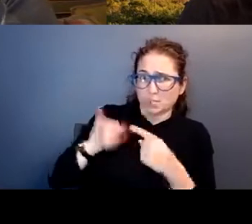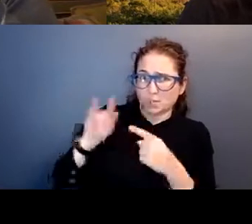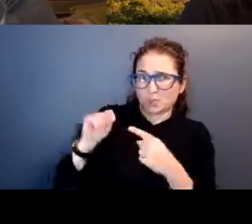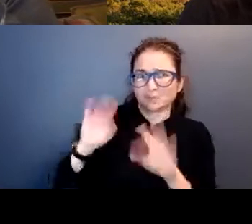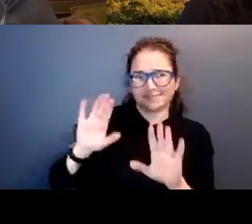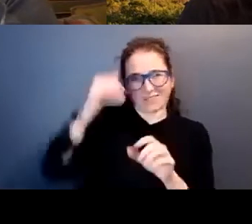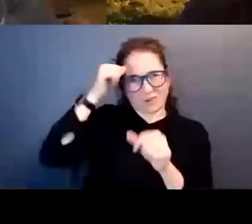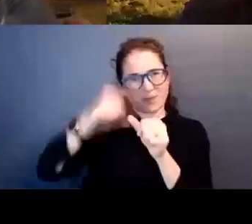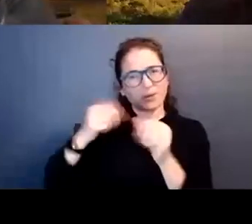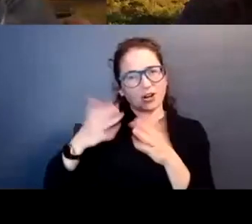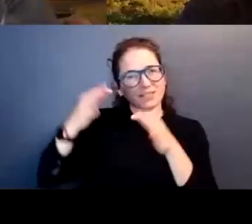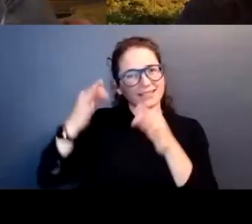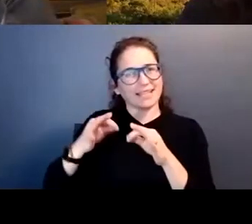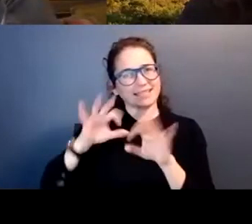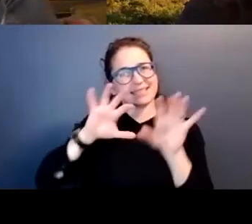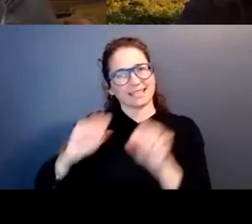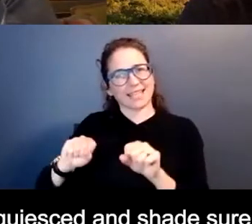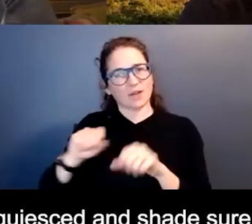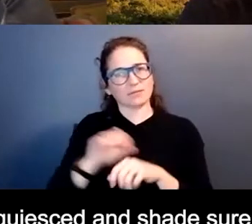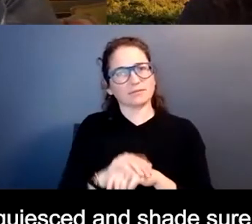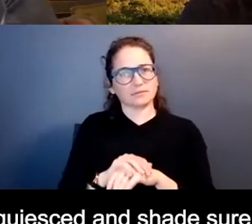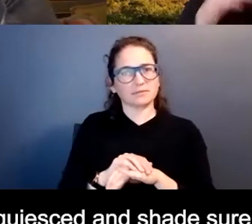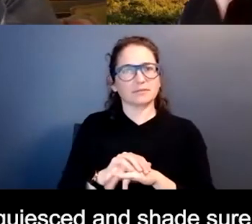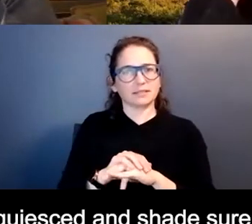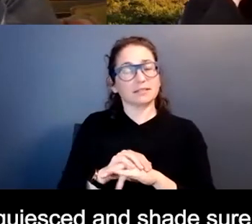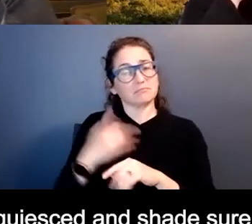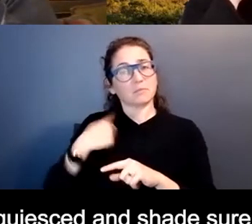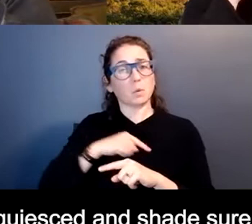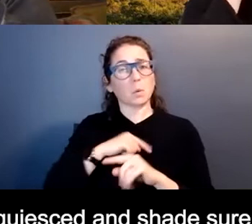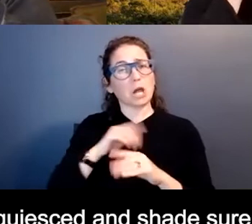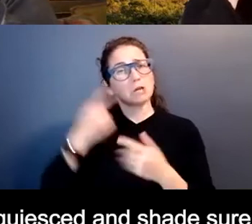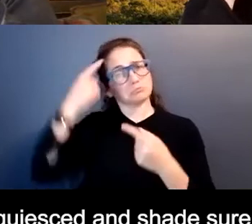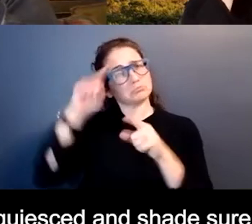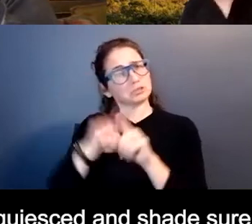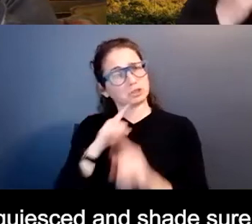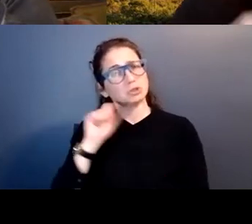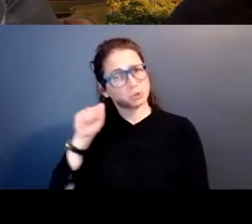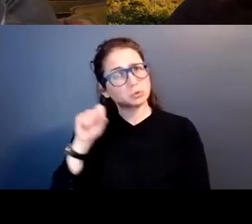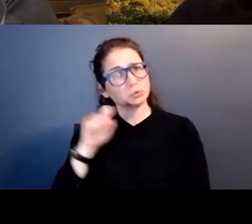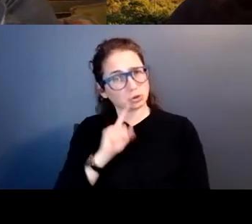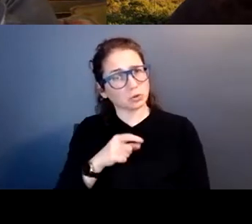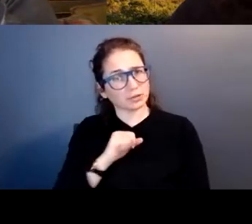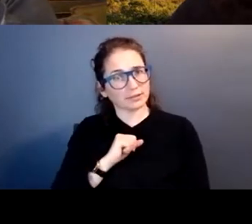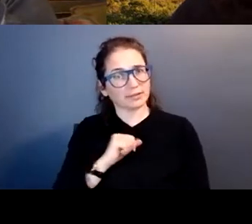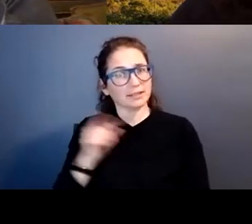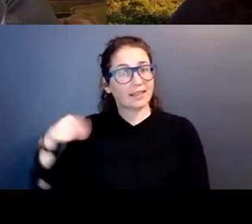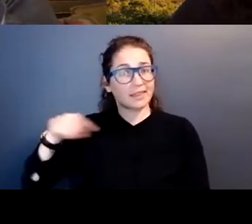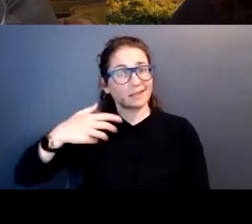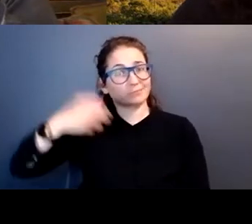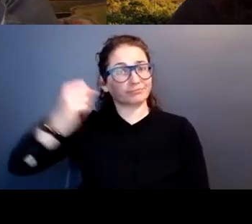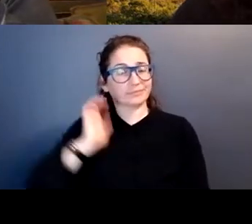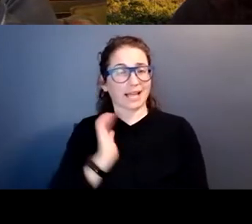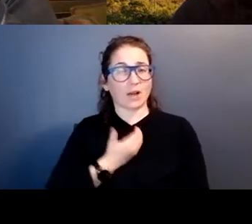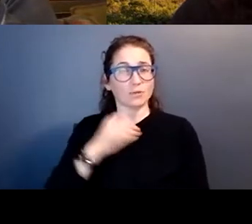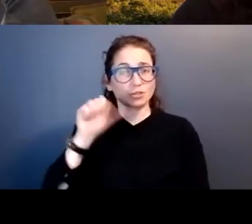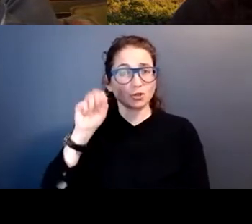remember, we had already decided to take it down. So we, we, you know, we acquiesced and said, sure. They've hijacked our social media for